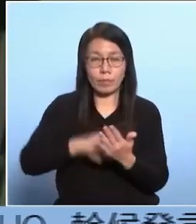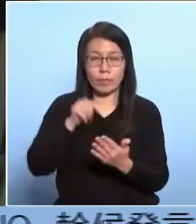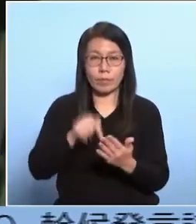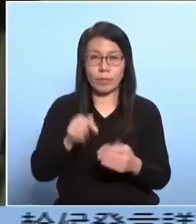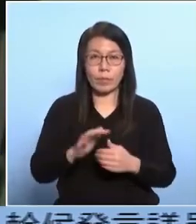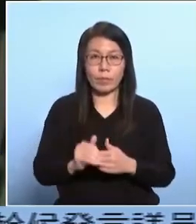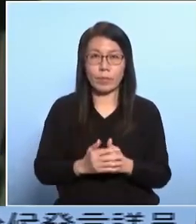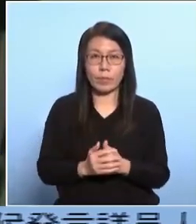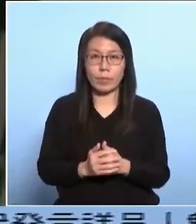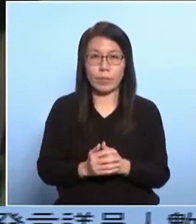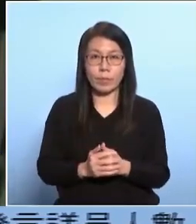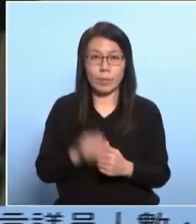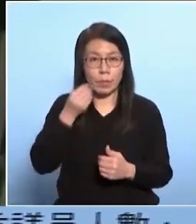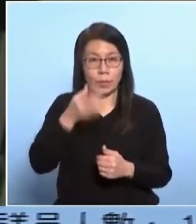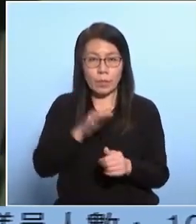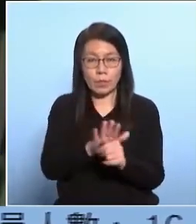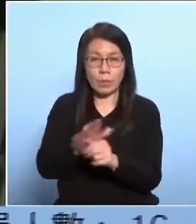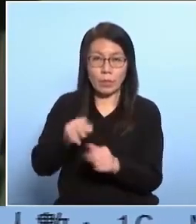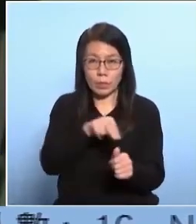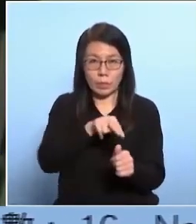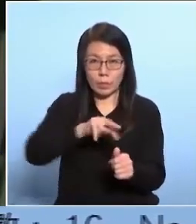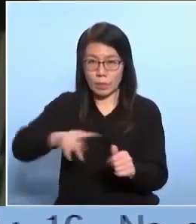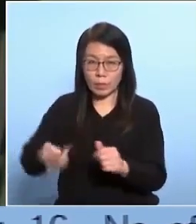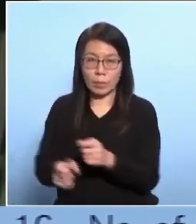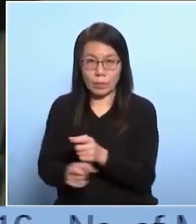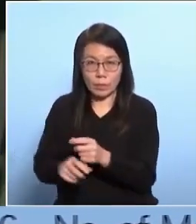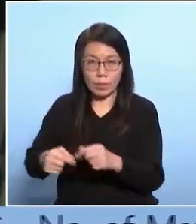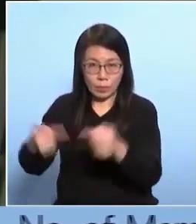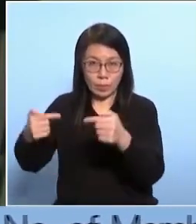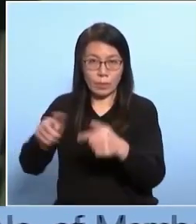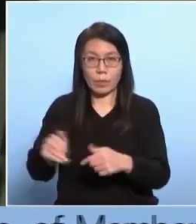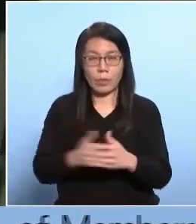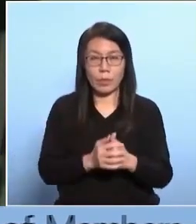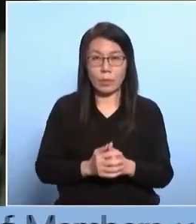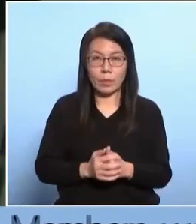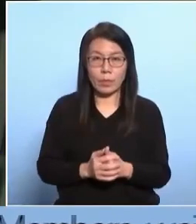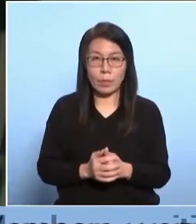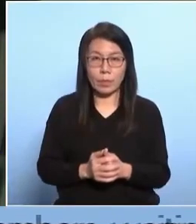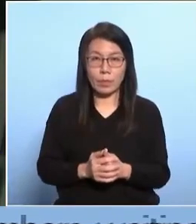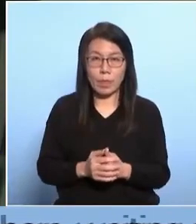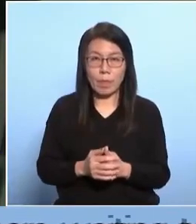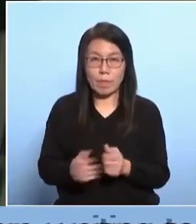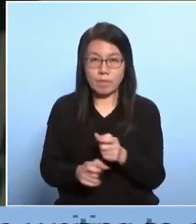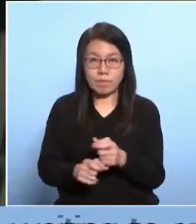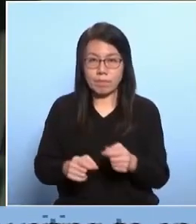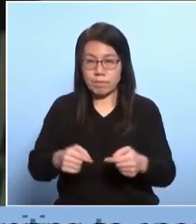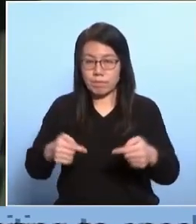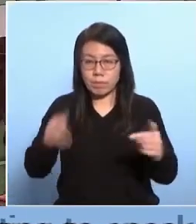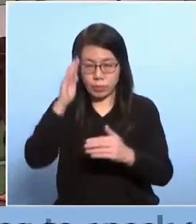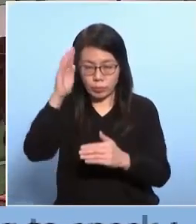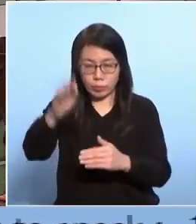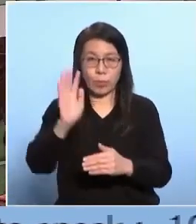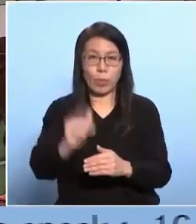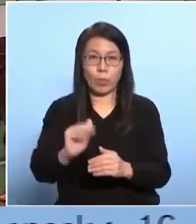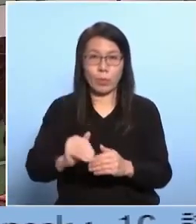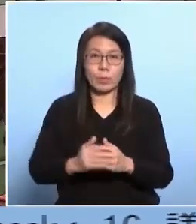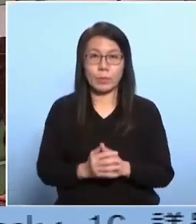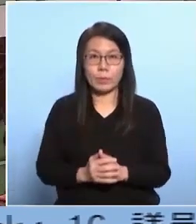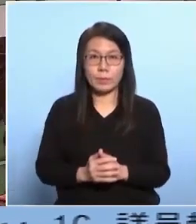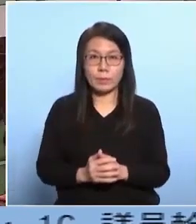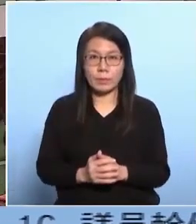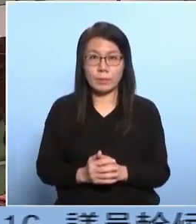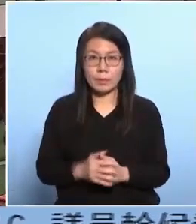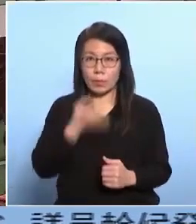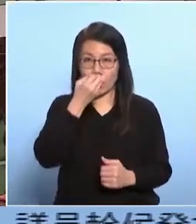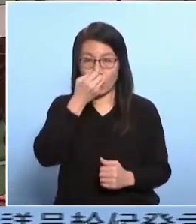prosperity, but also pave the way for a thriving future. It would also empower all sectors within Hong Kong to devote their